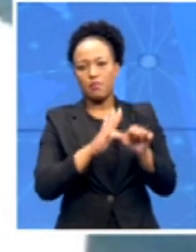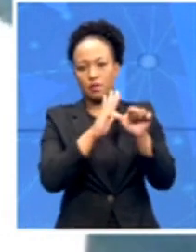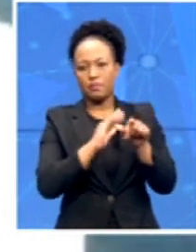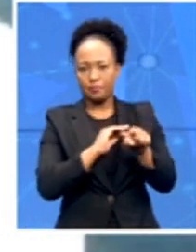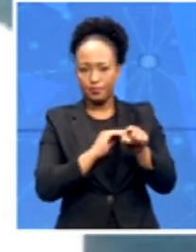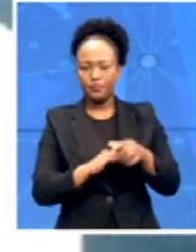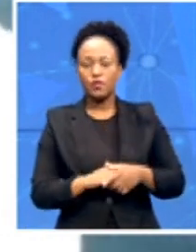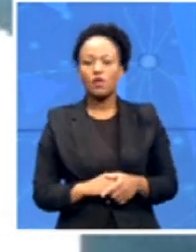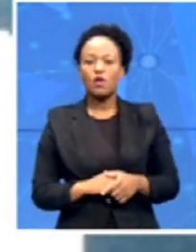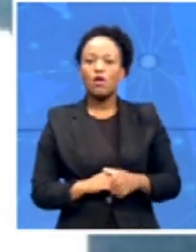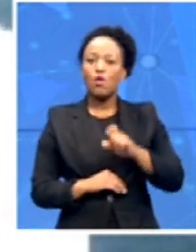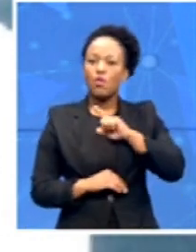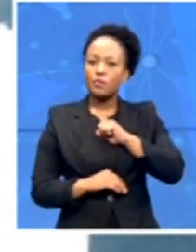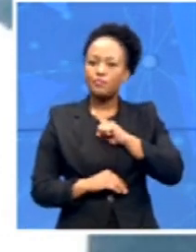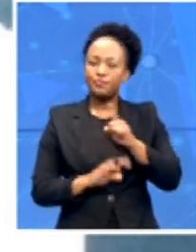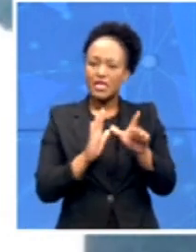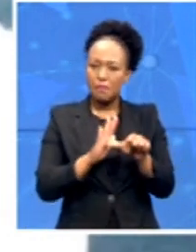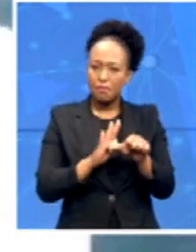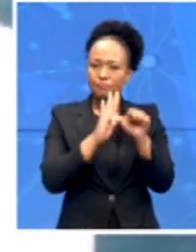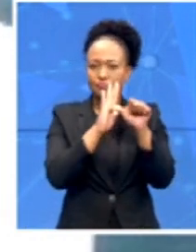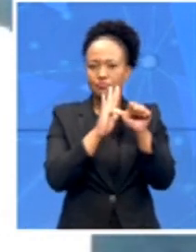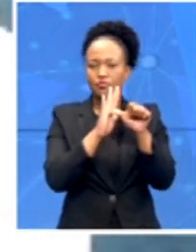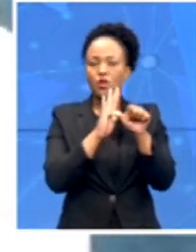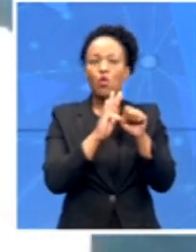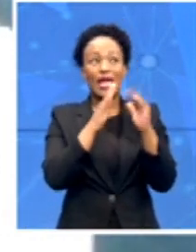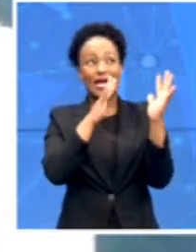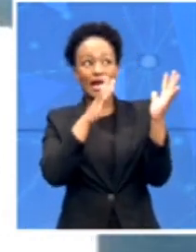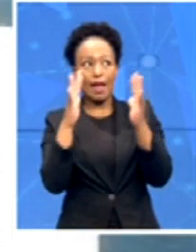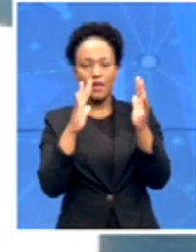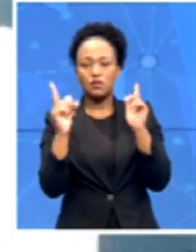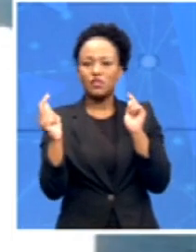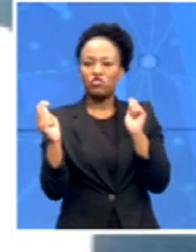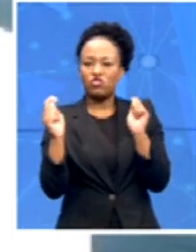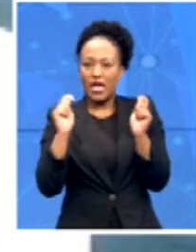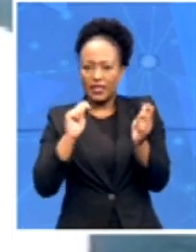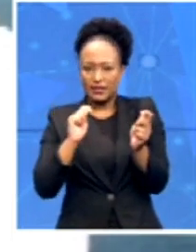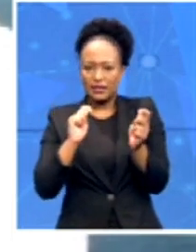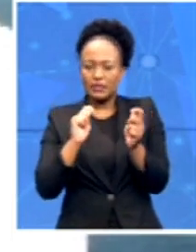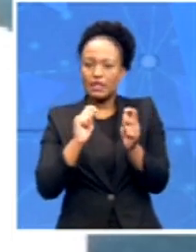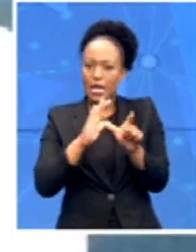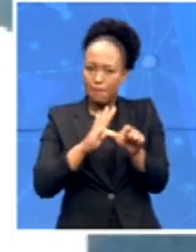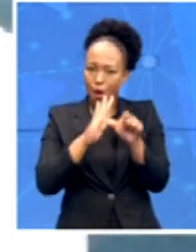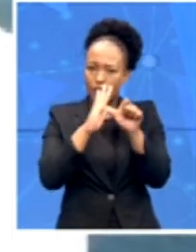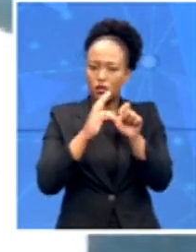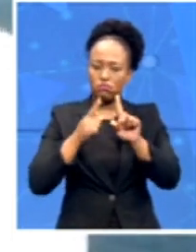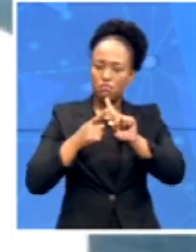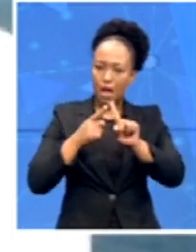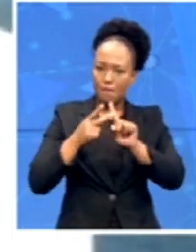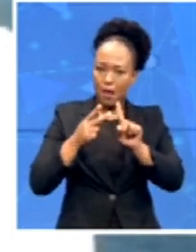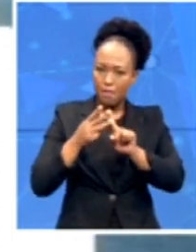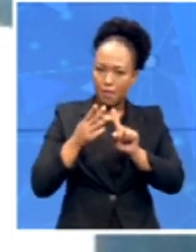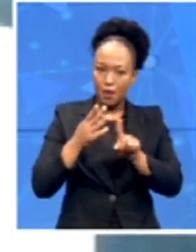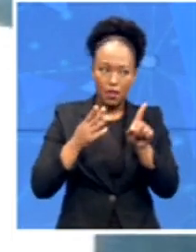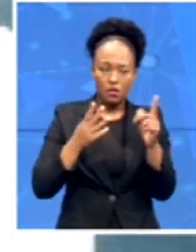climate change change to ensure that in so adjusting we don't leave our people behind